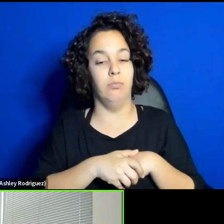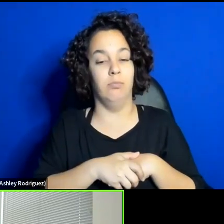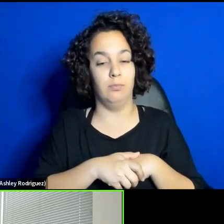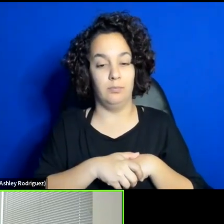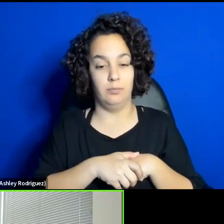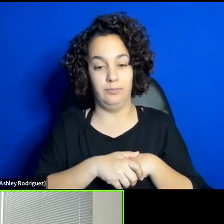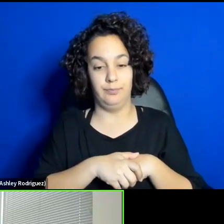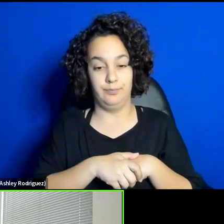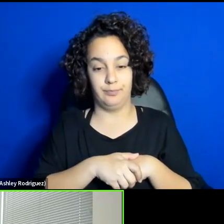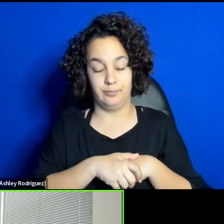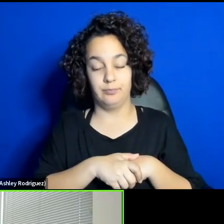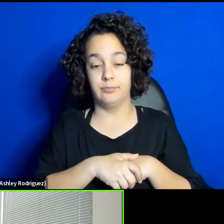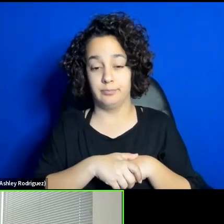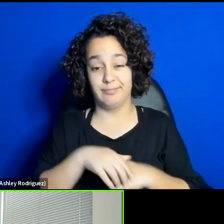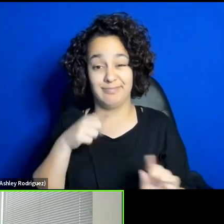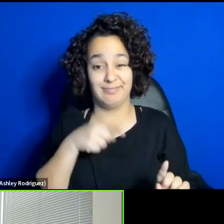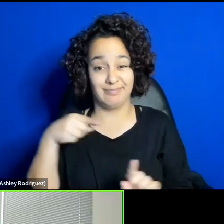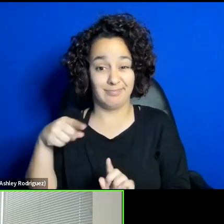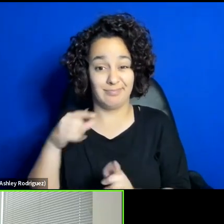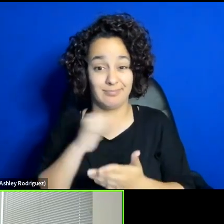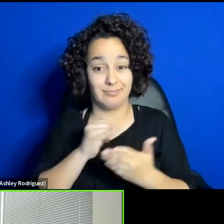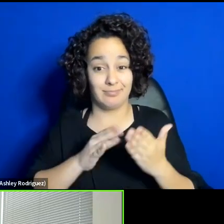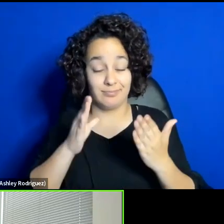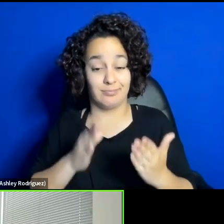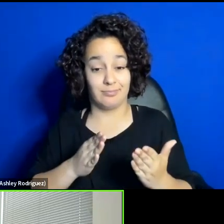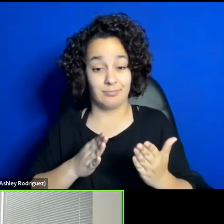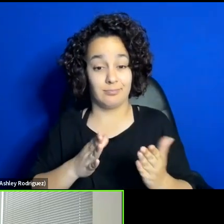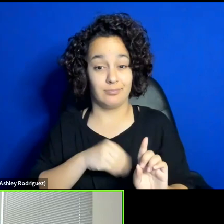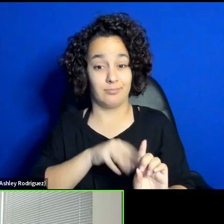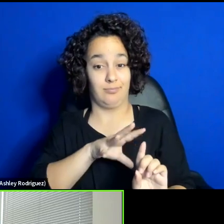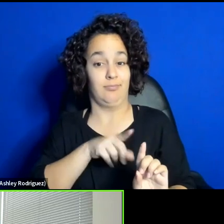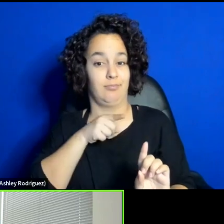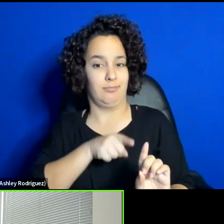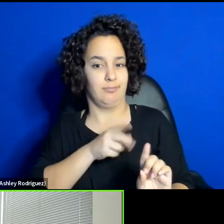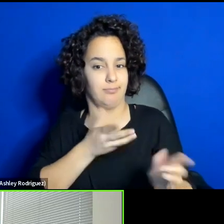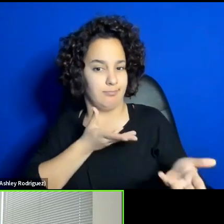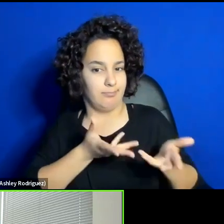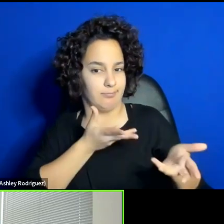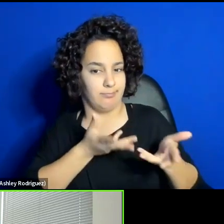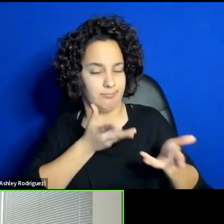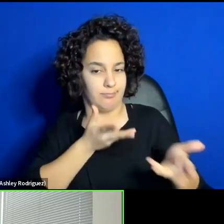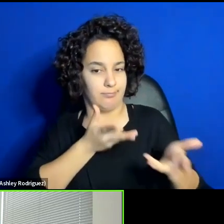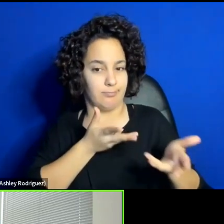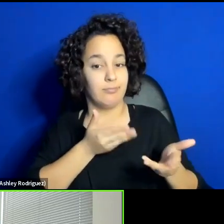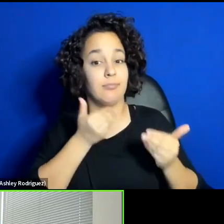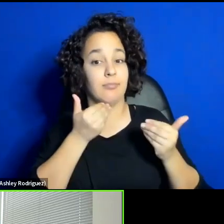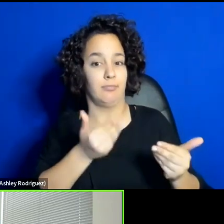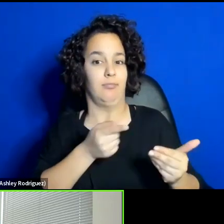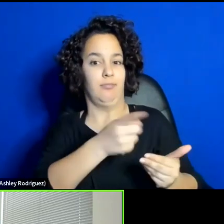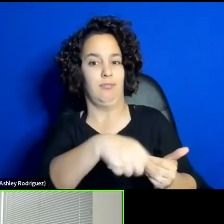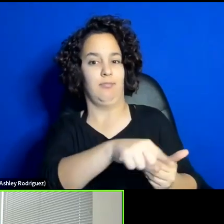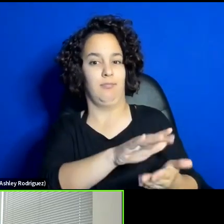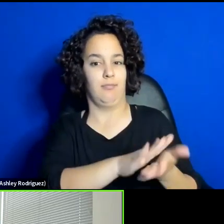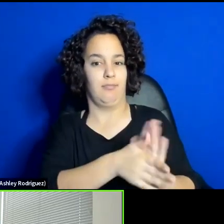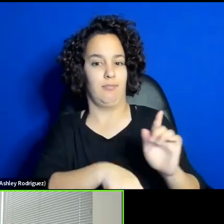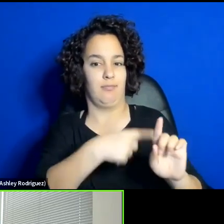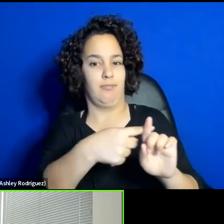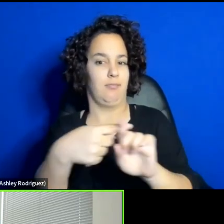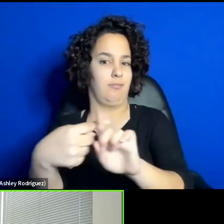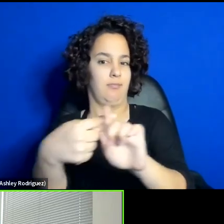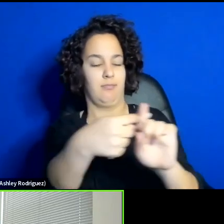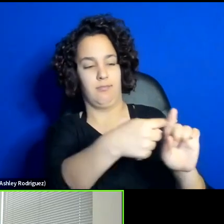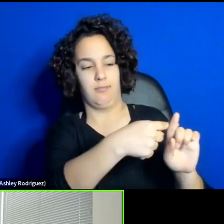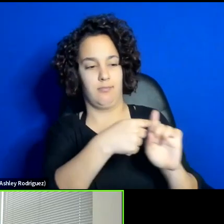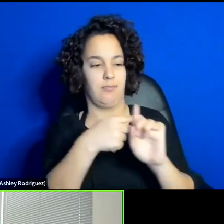artists in Iran on spot, talk with them, and then make them targets of all kinds